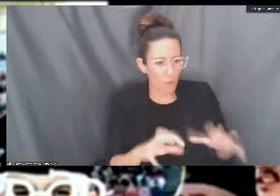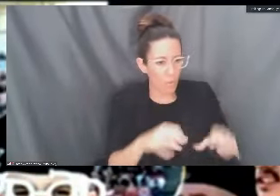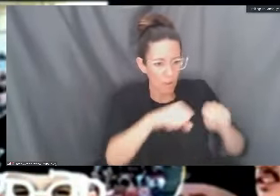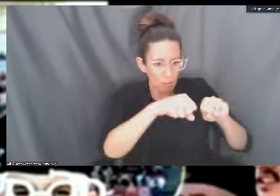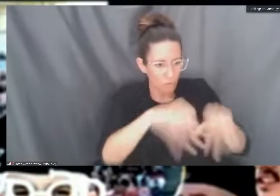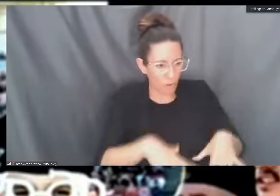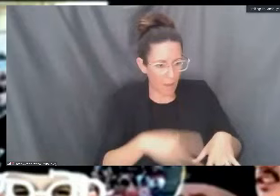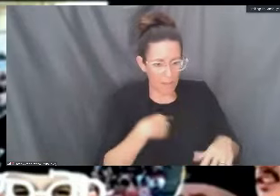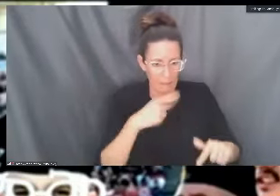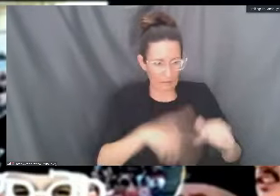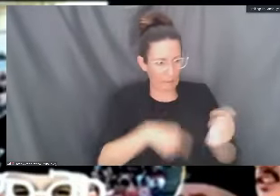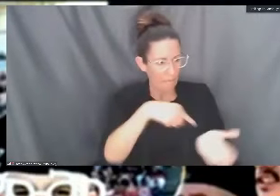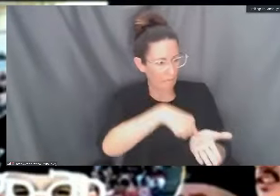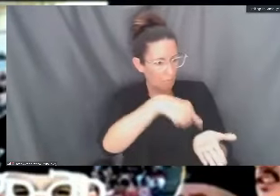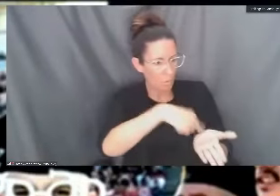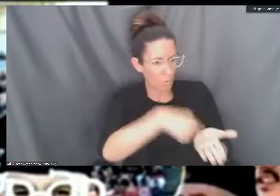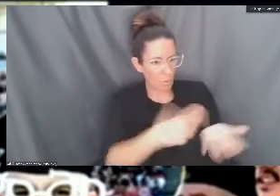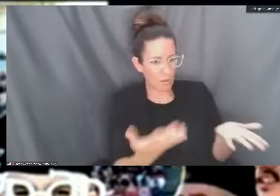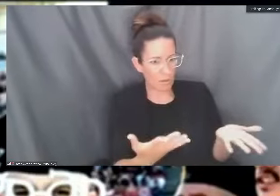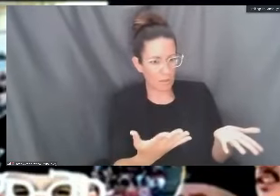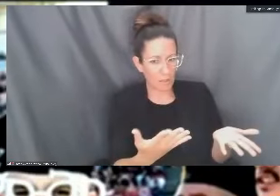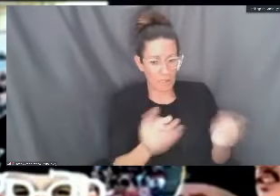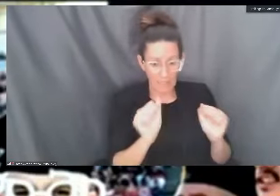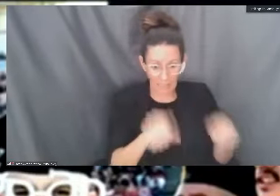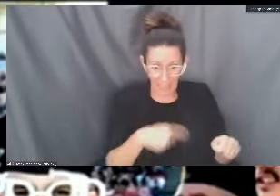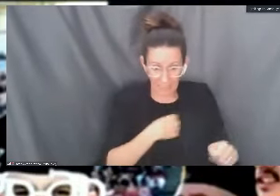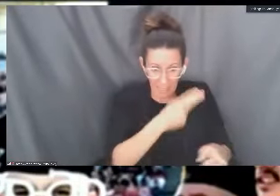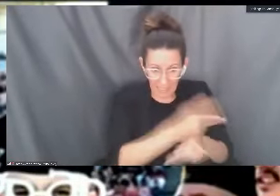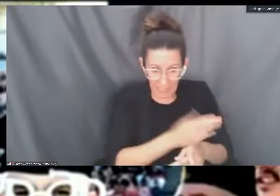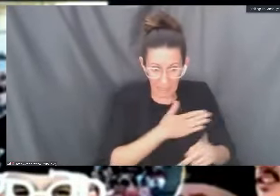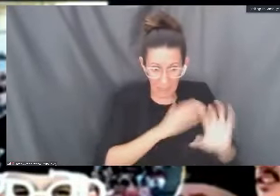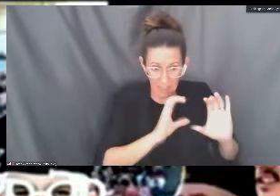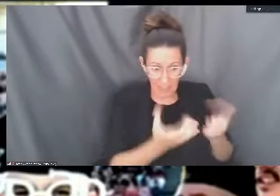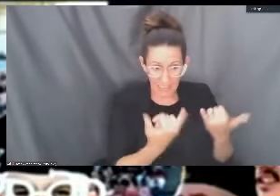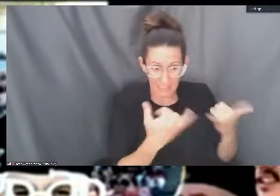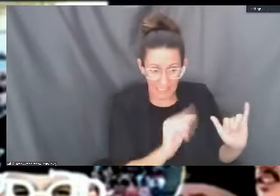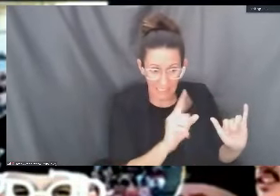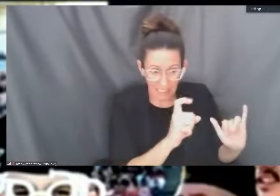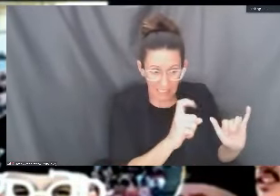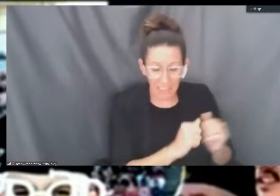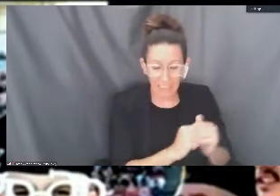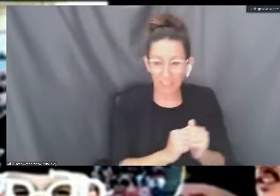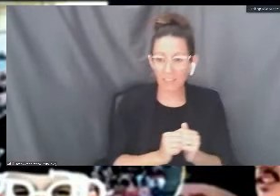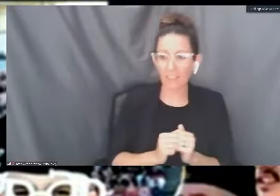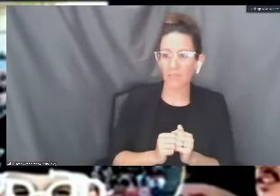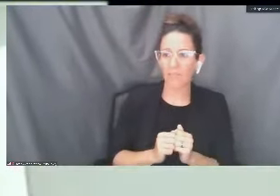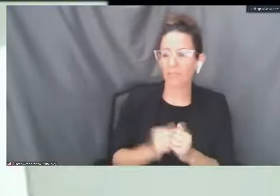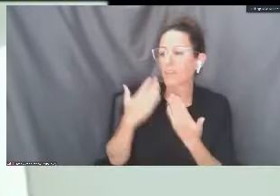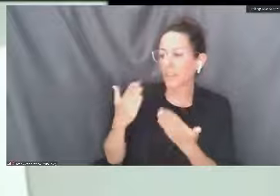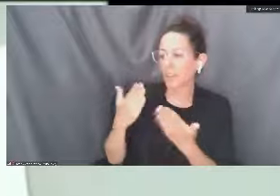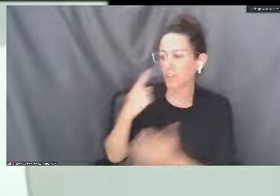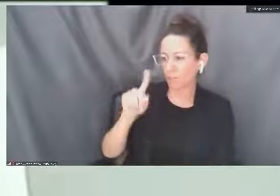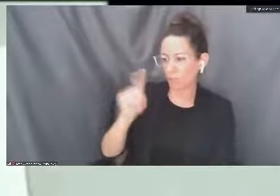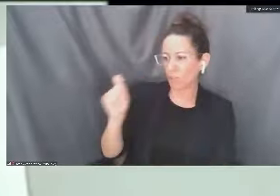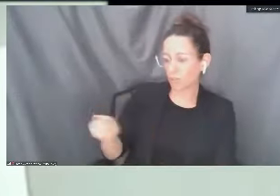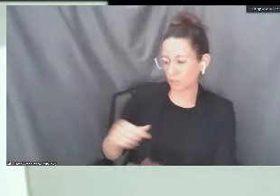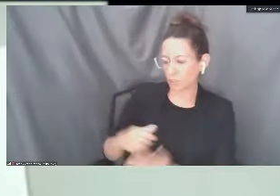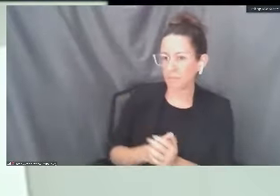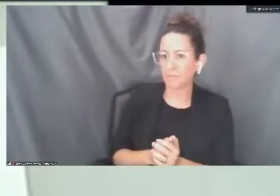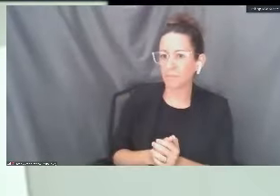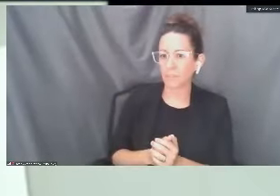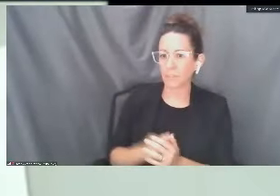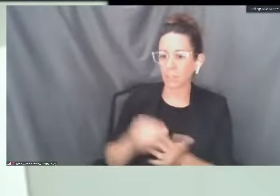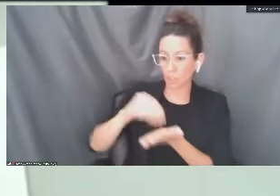be able to pay them. Is it possible for me to still keep my classes? Thank you, President Bynum. So